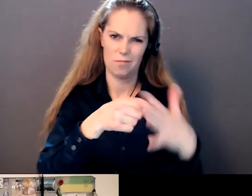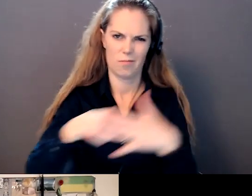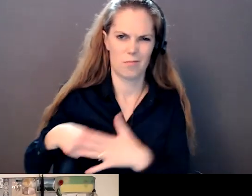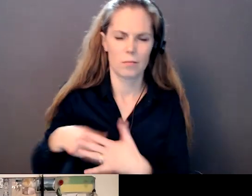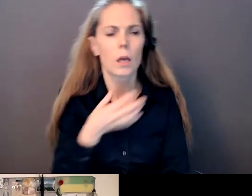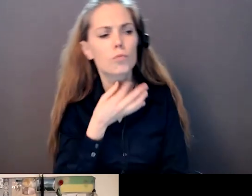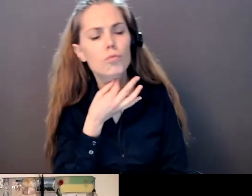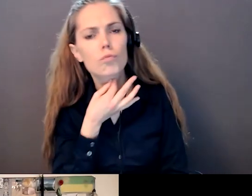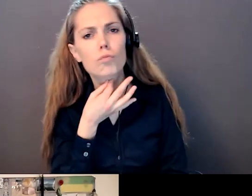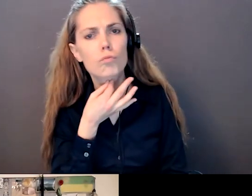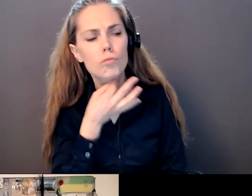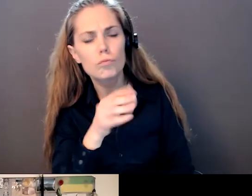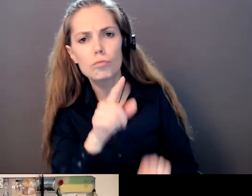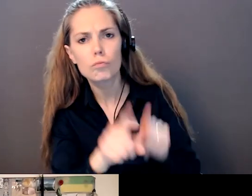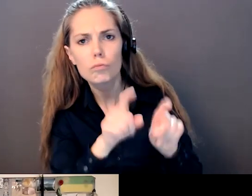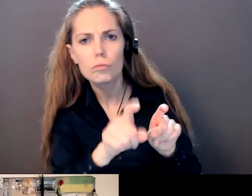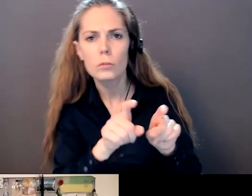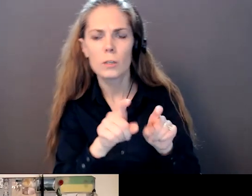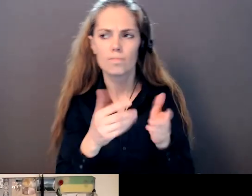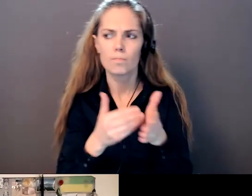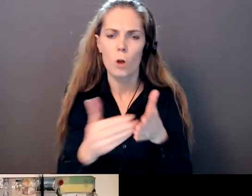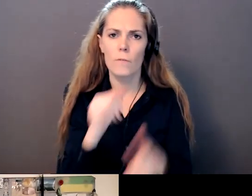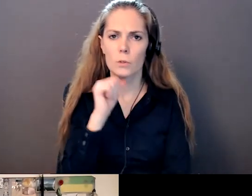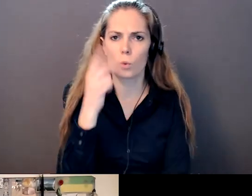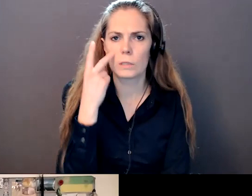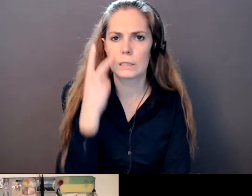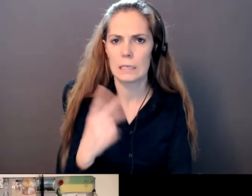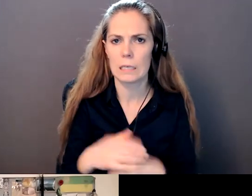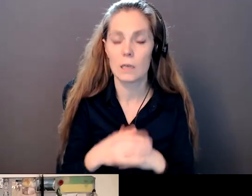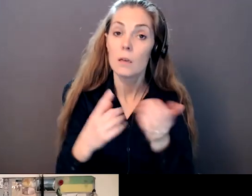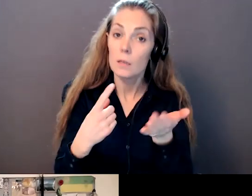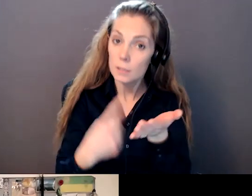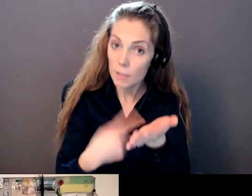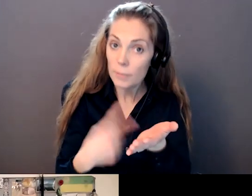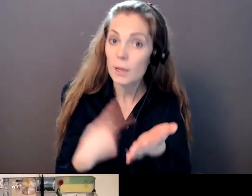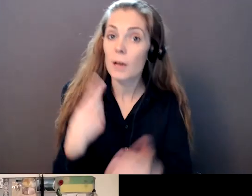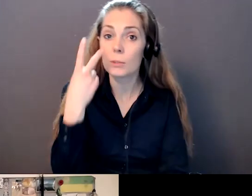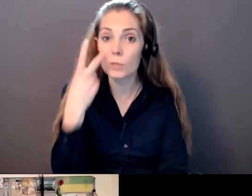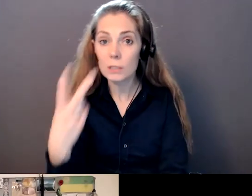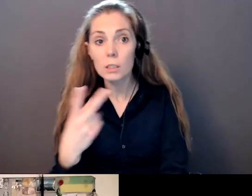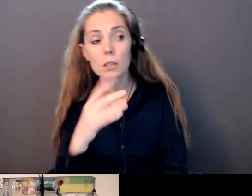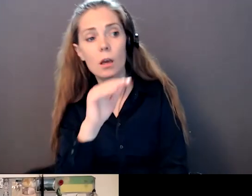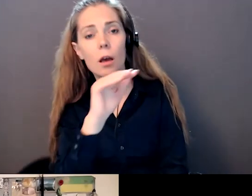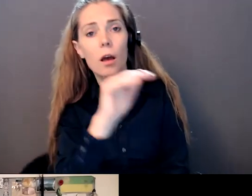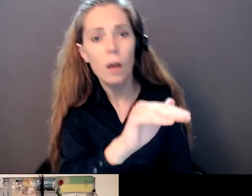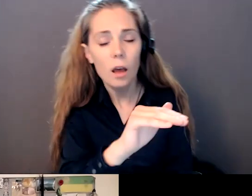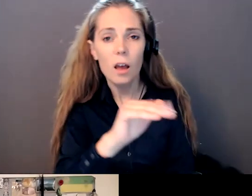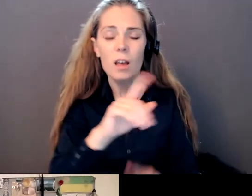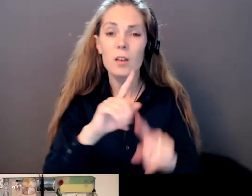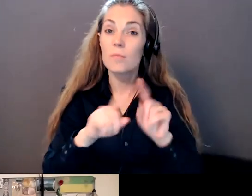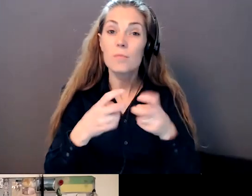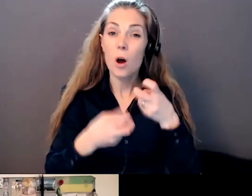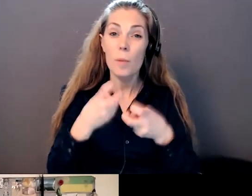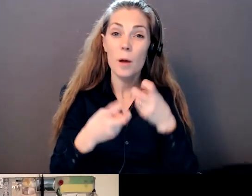it sporadically. We see many, many organizations and service providers that are reluctant to, they're reluctant to offend, they're afraid to engage,